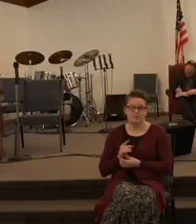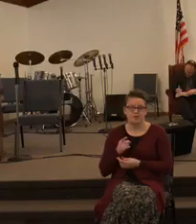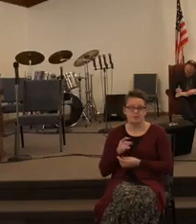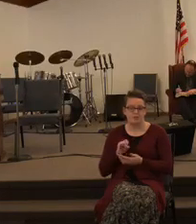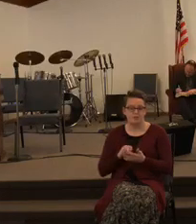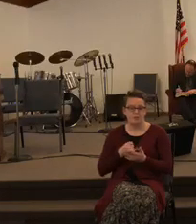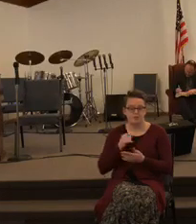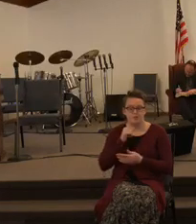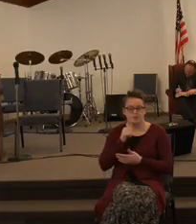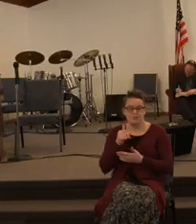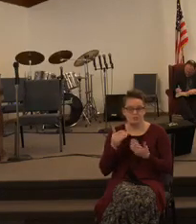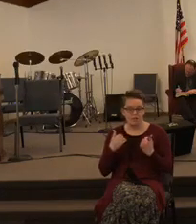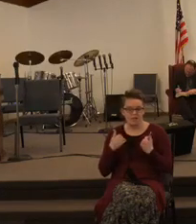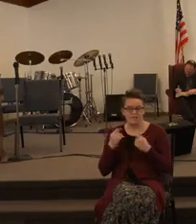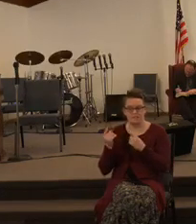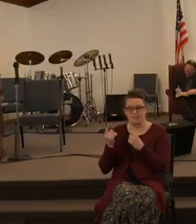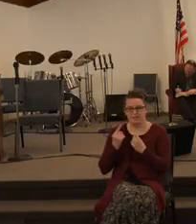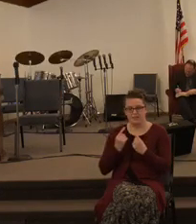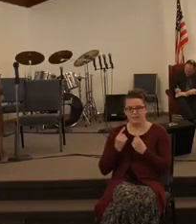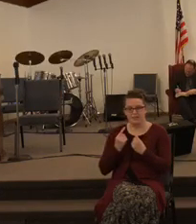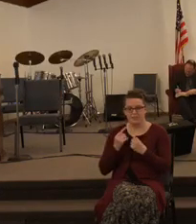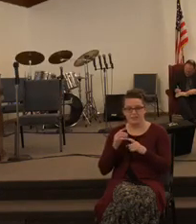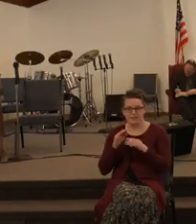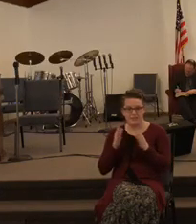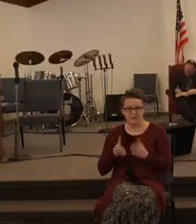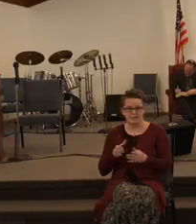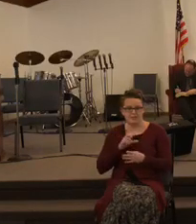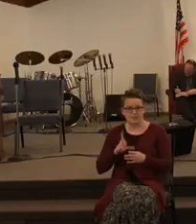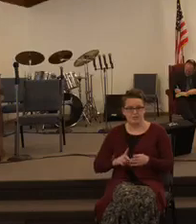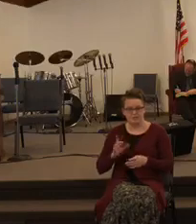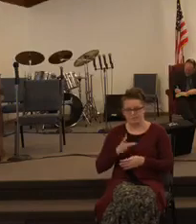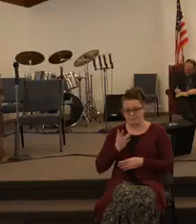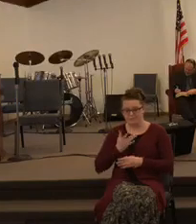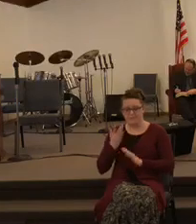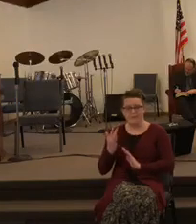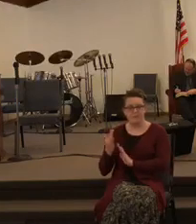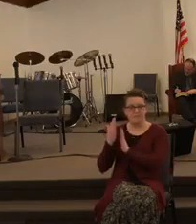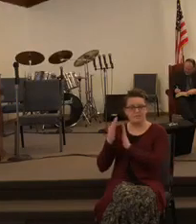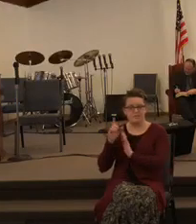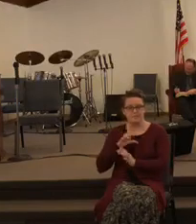just don't have to wait till you come to the house of the Lord to feel the presence of the Lord